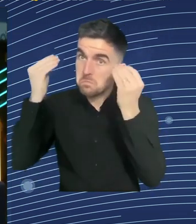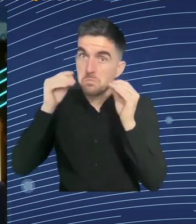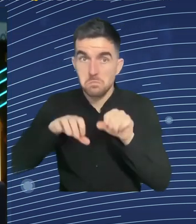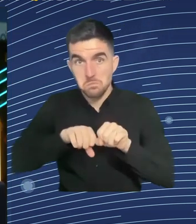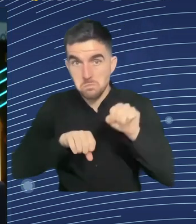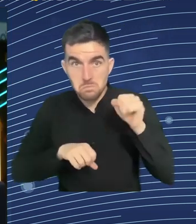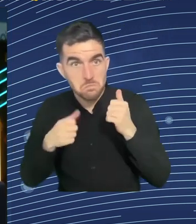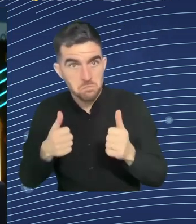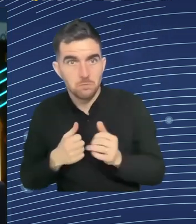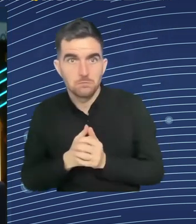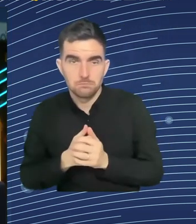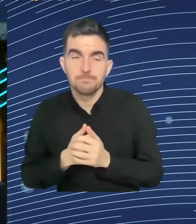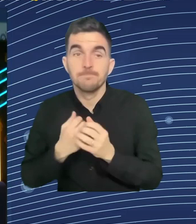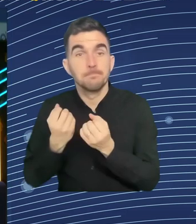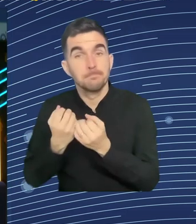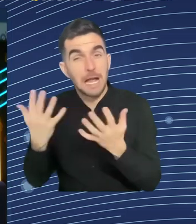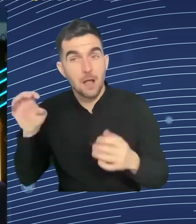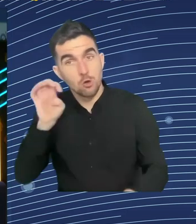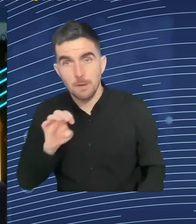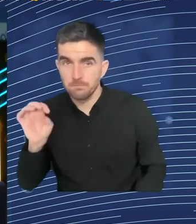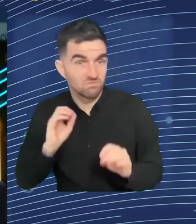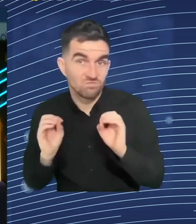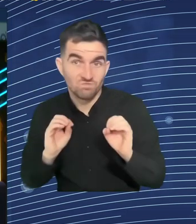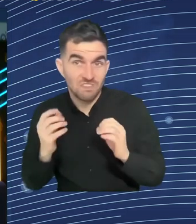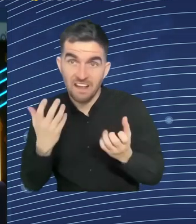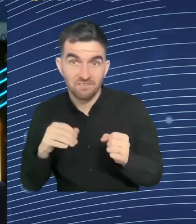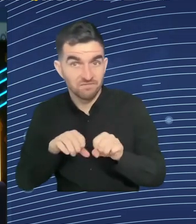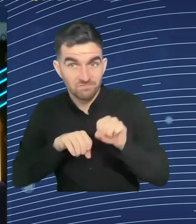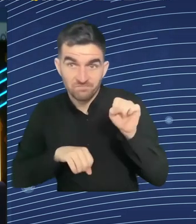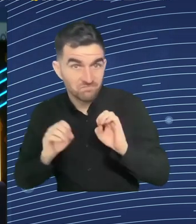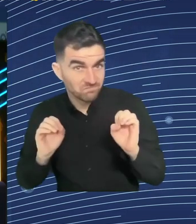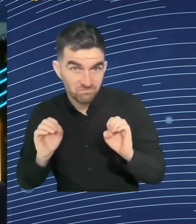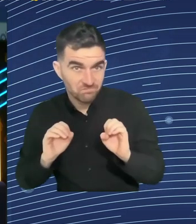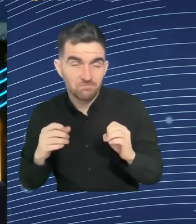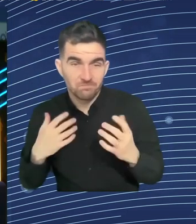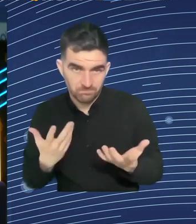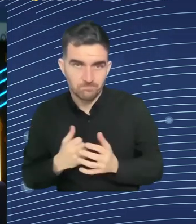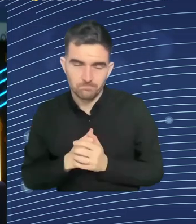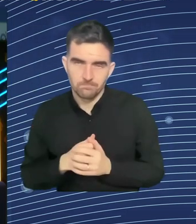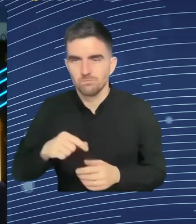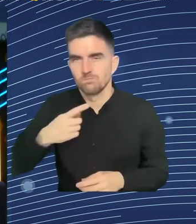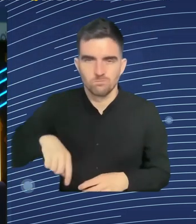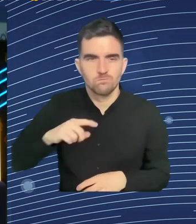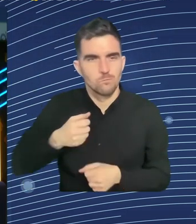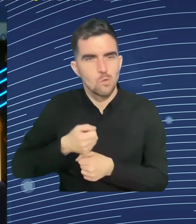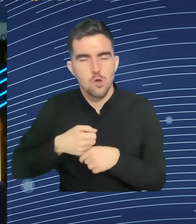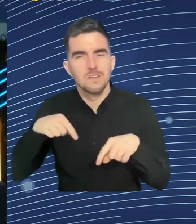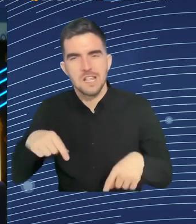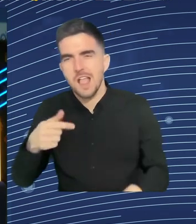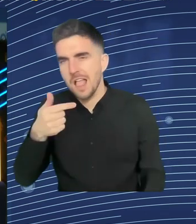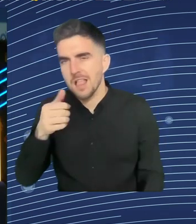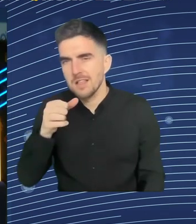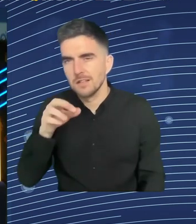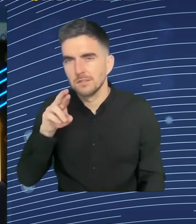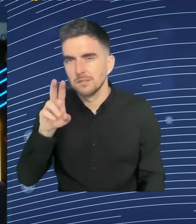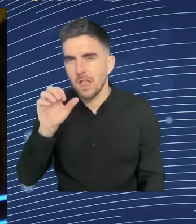that have been left behind, either by their employers or society. So we work with people who are, I think percentage-wise, 90% unemployed before